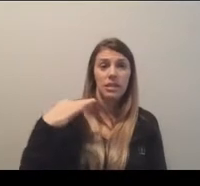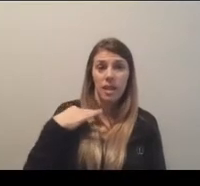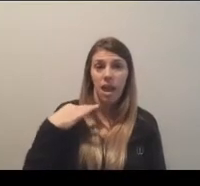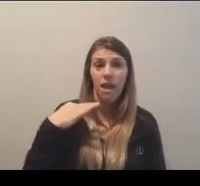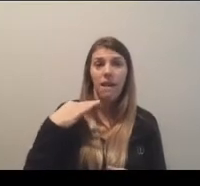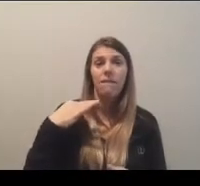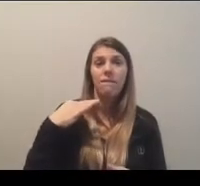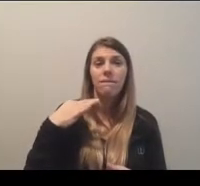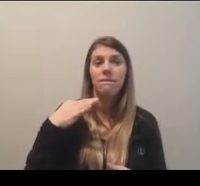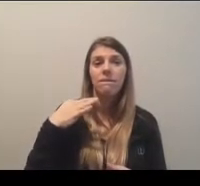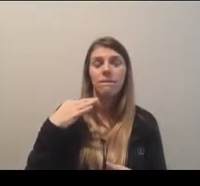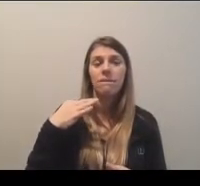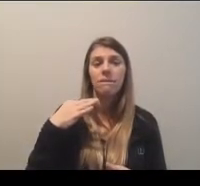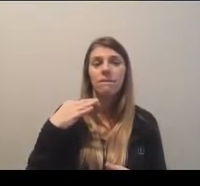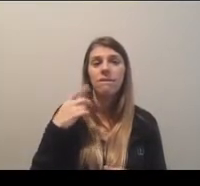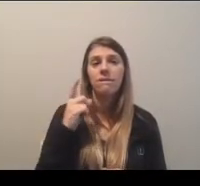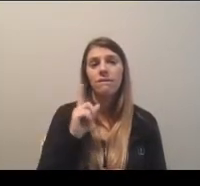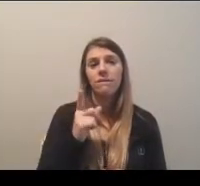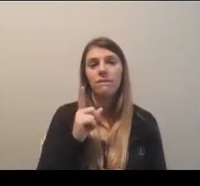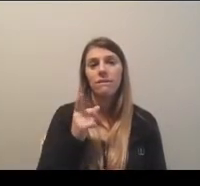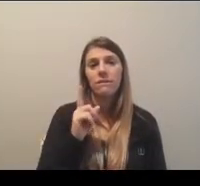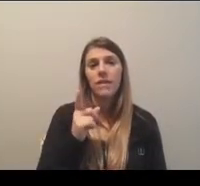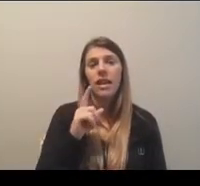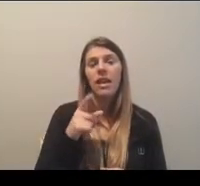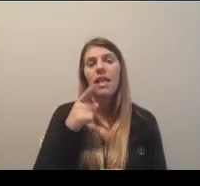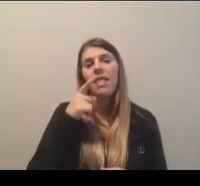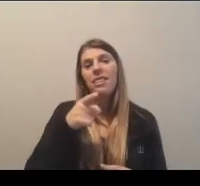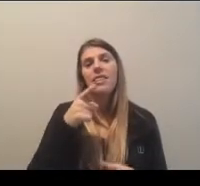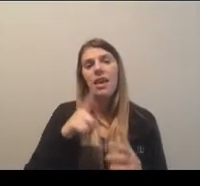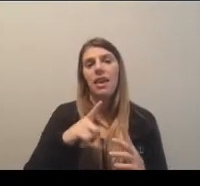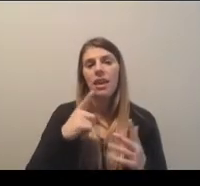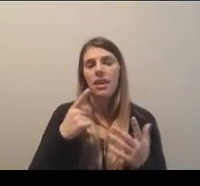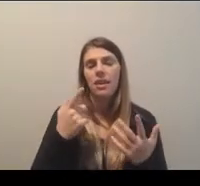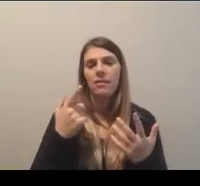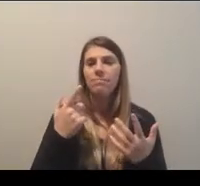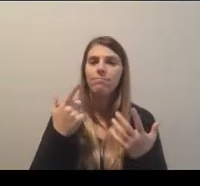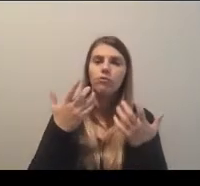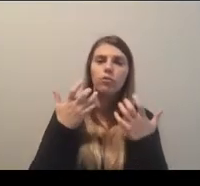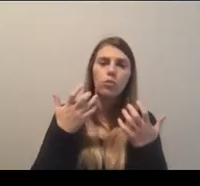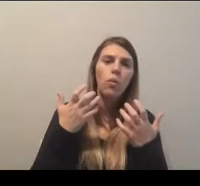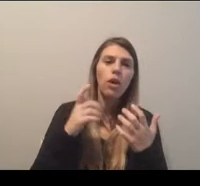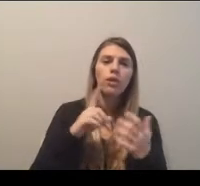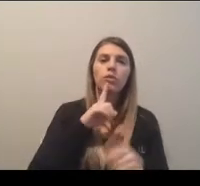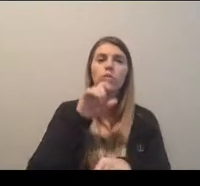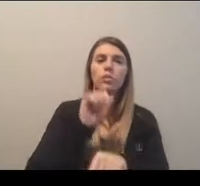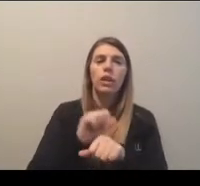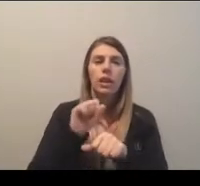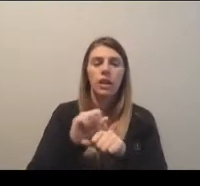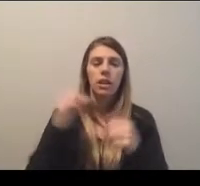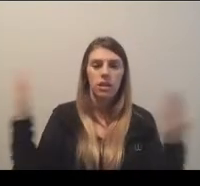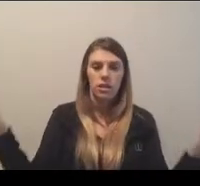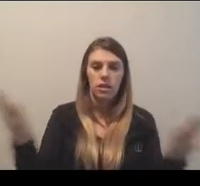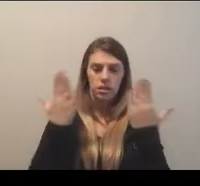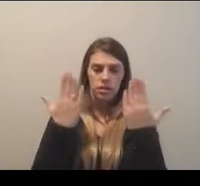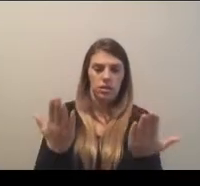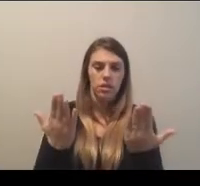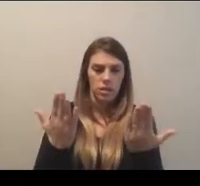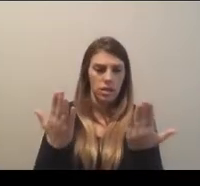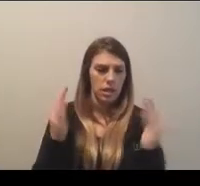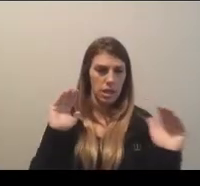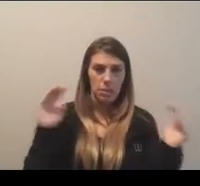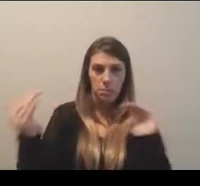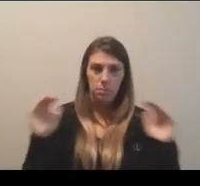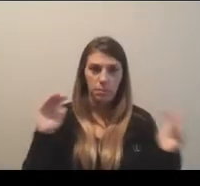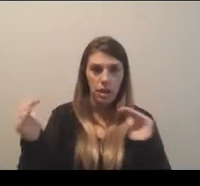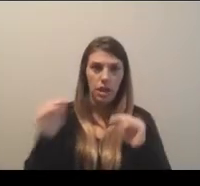took the initiative to do a literal side-by-side comparison of the